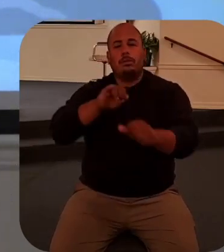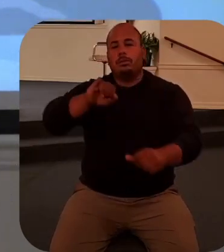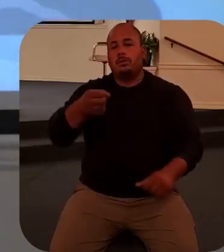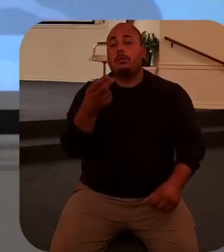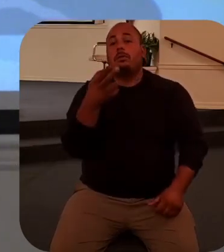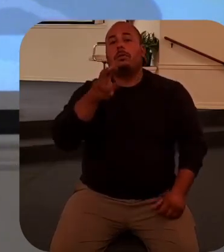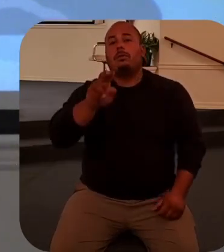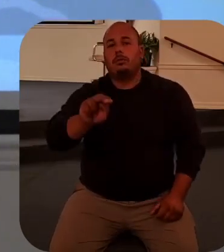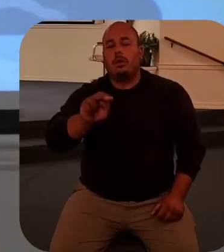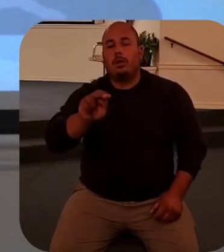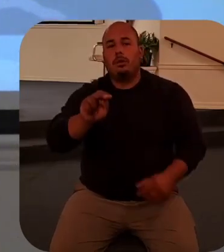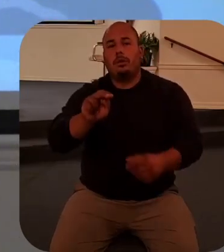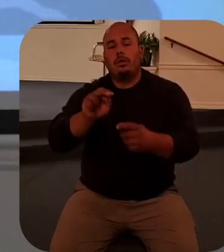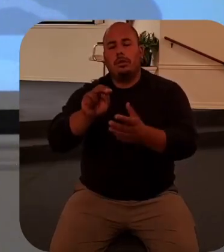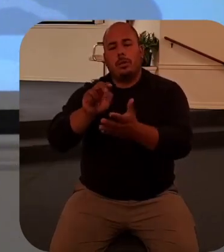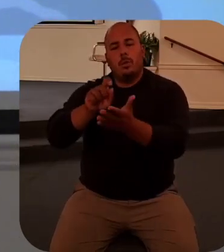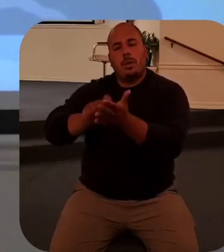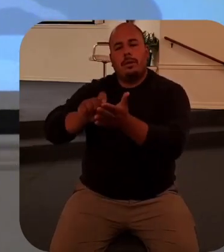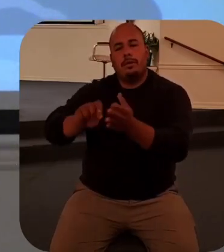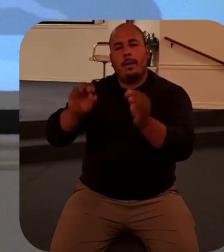Most of our English translations